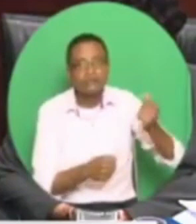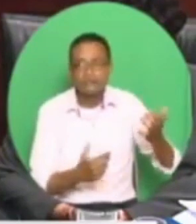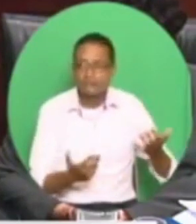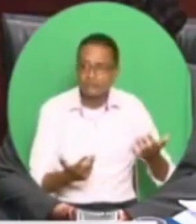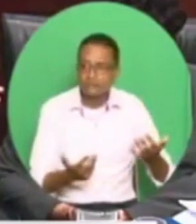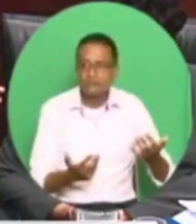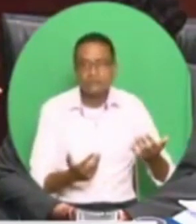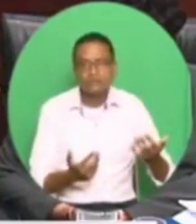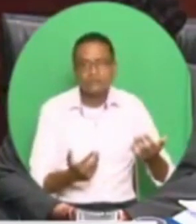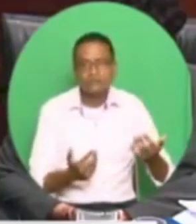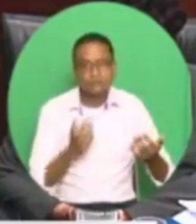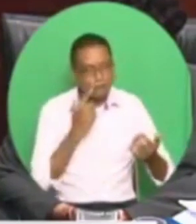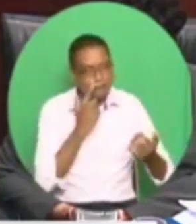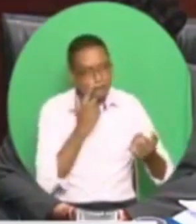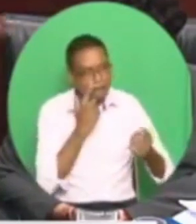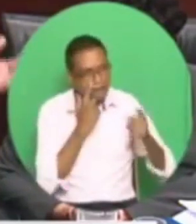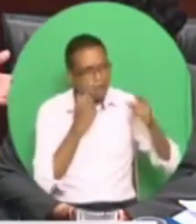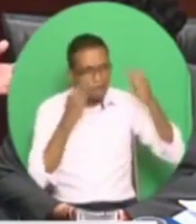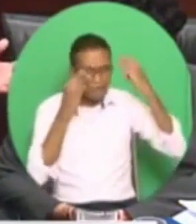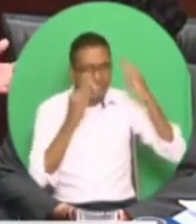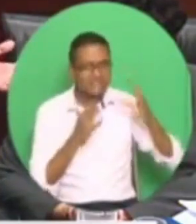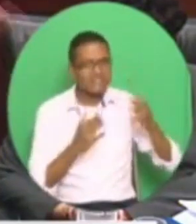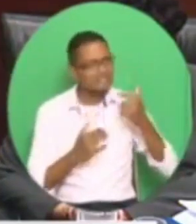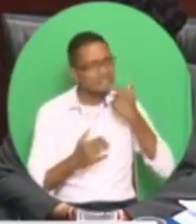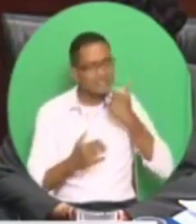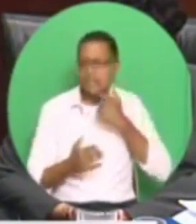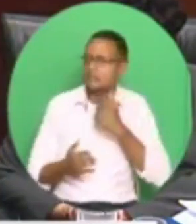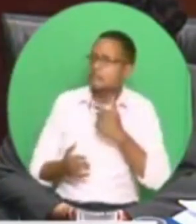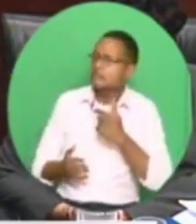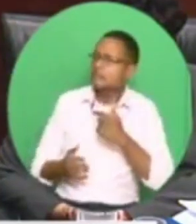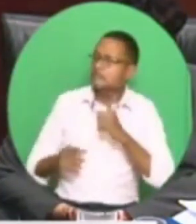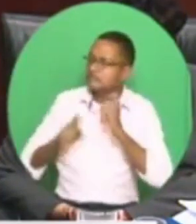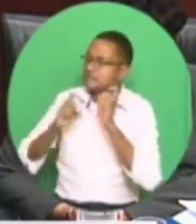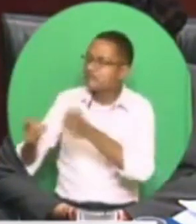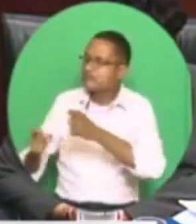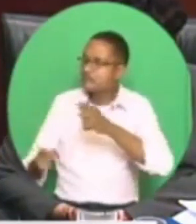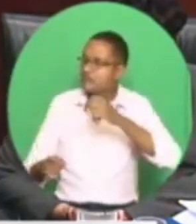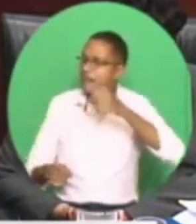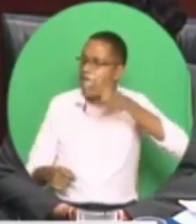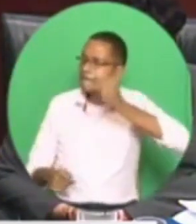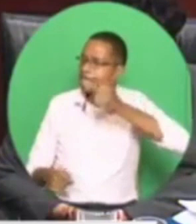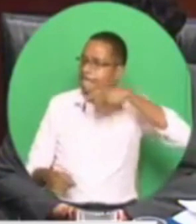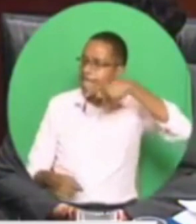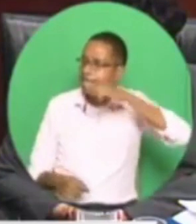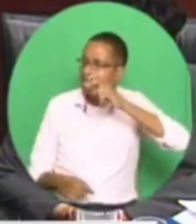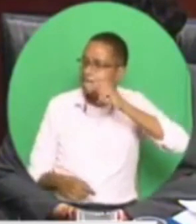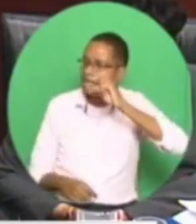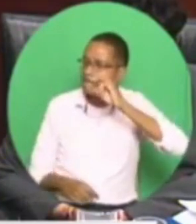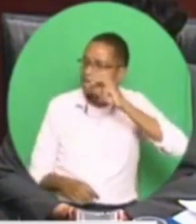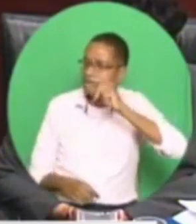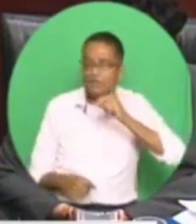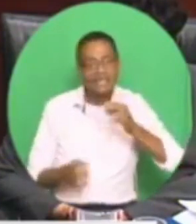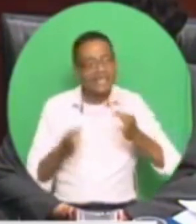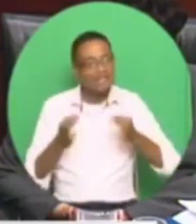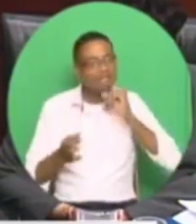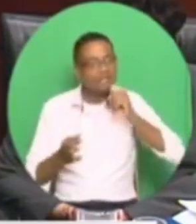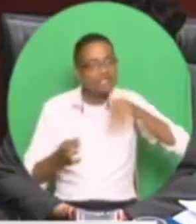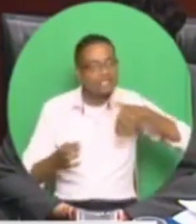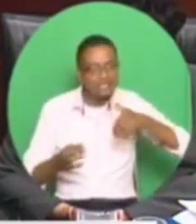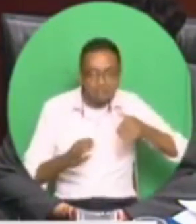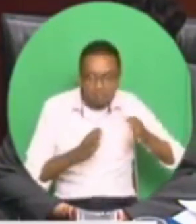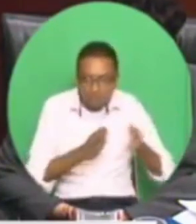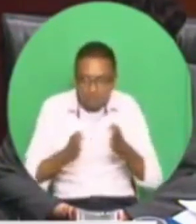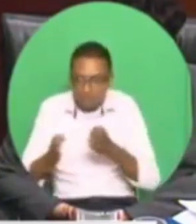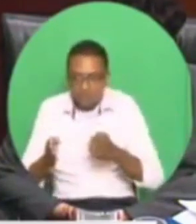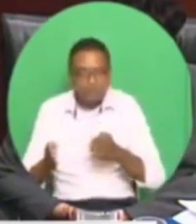the minister, what the minister say, pension for you, if that is not negotiated and settled, a contributory pension, it is the same thing they